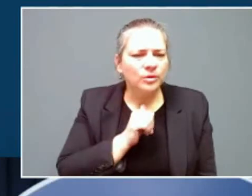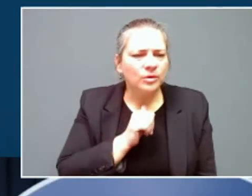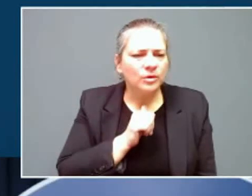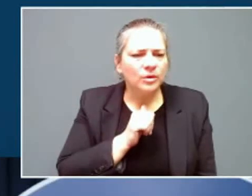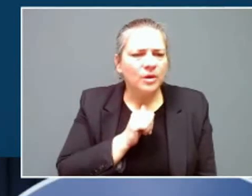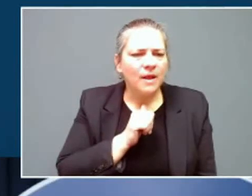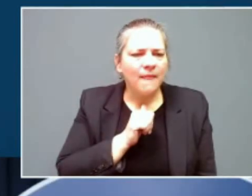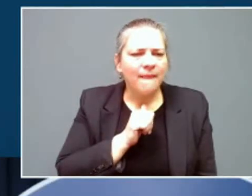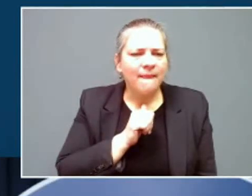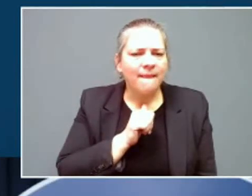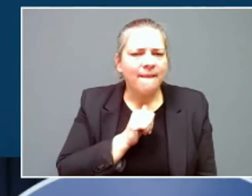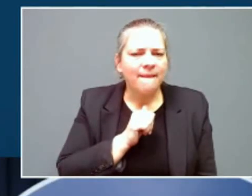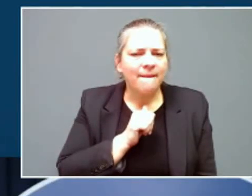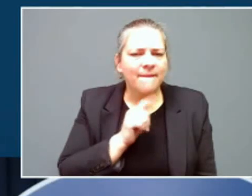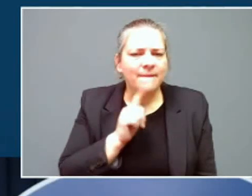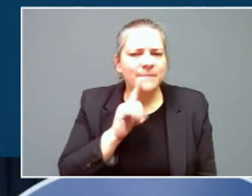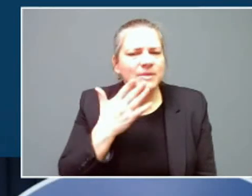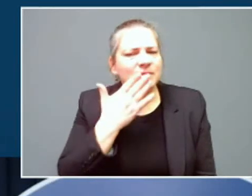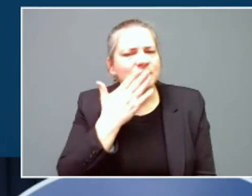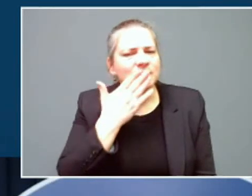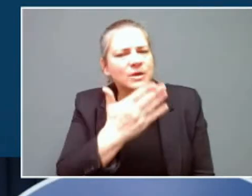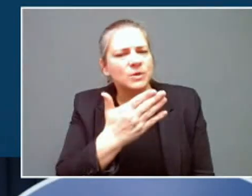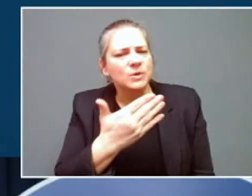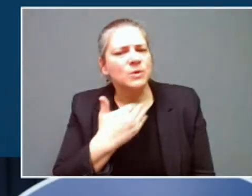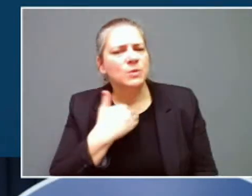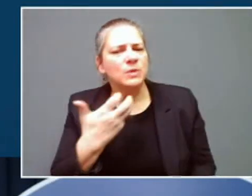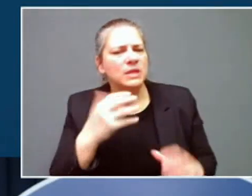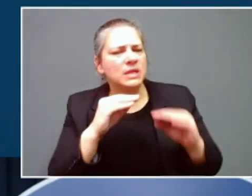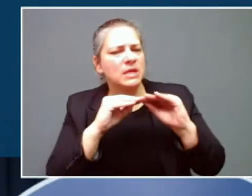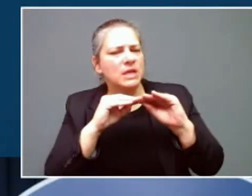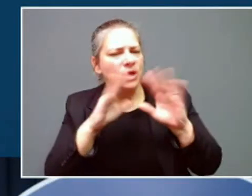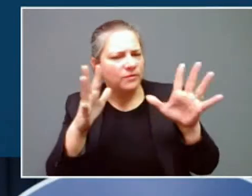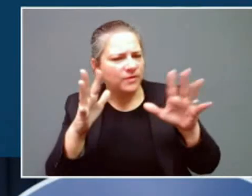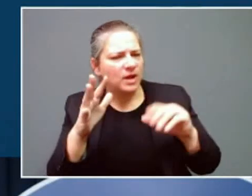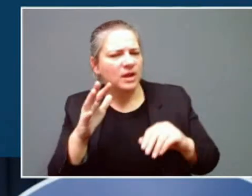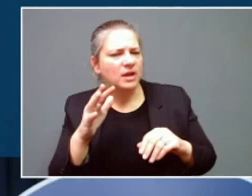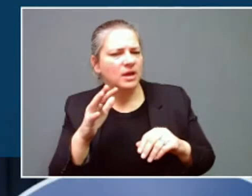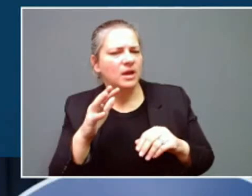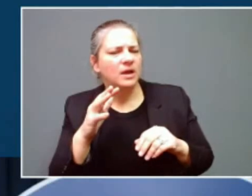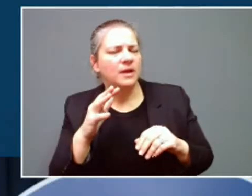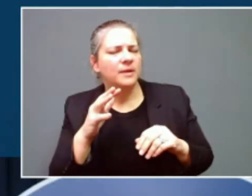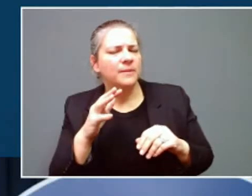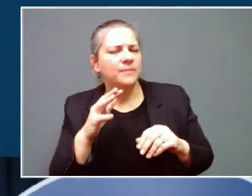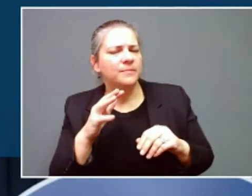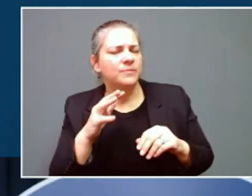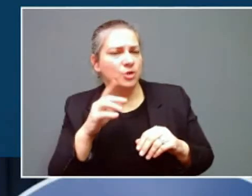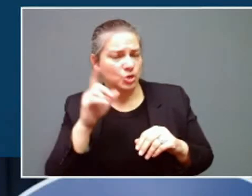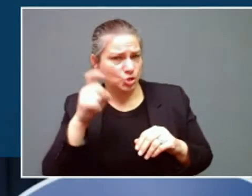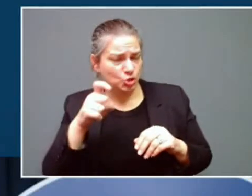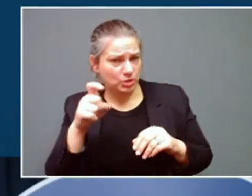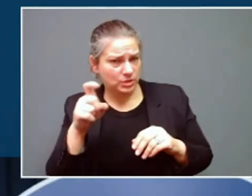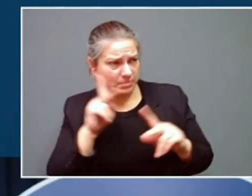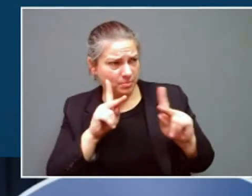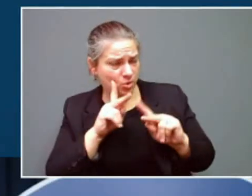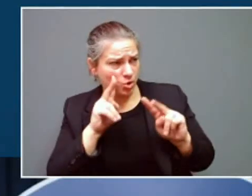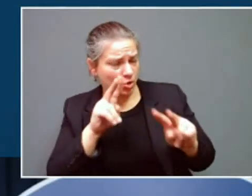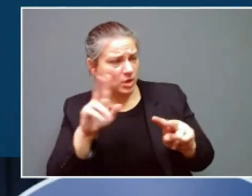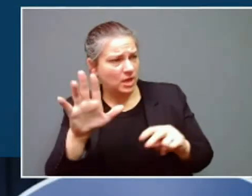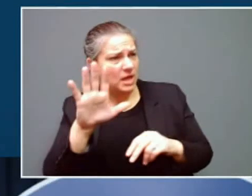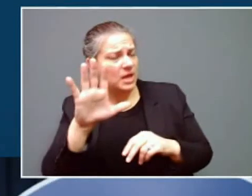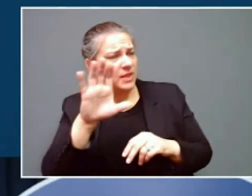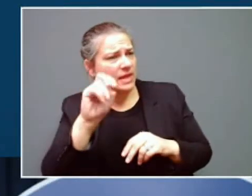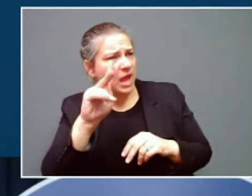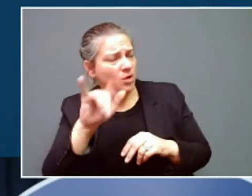Thank you very much. Just to clarify one of the last questions. Should people look to their county-level organizations